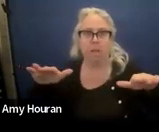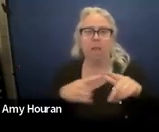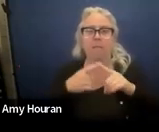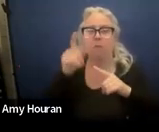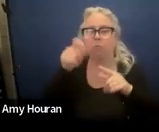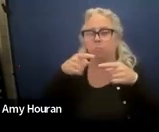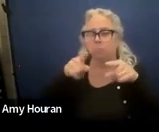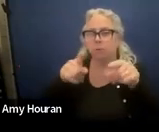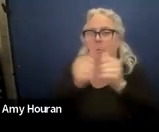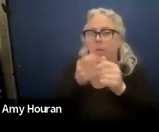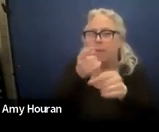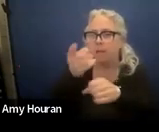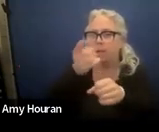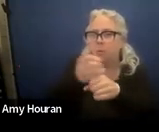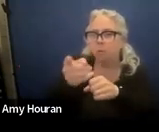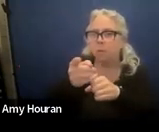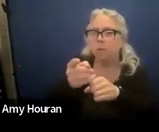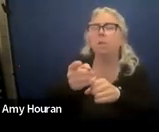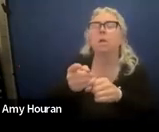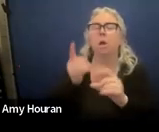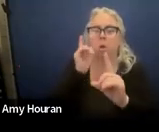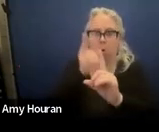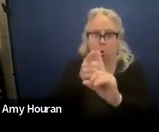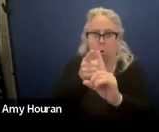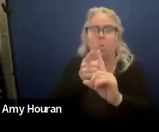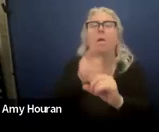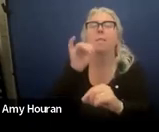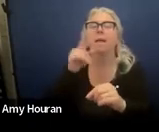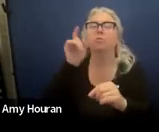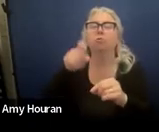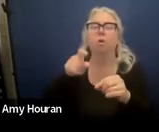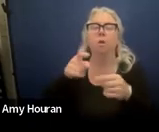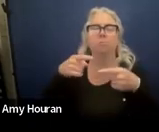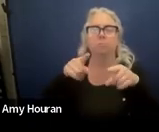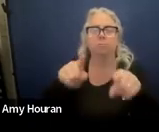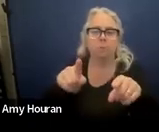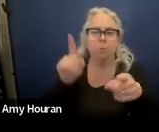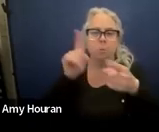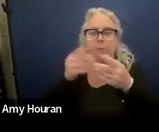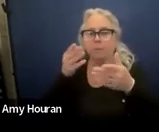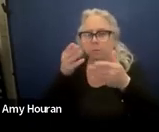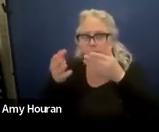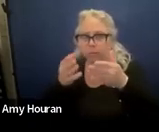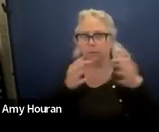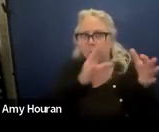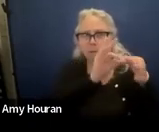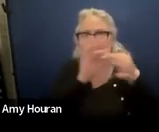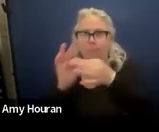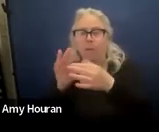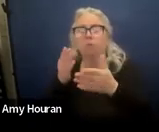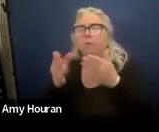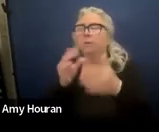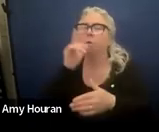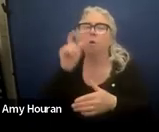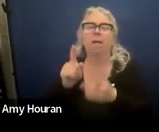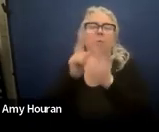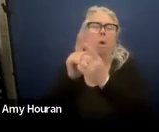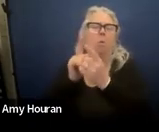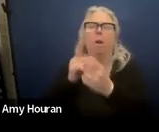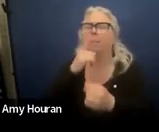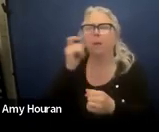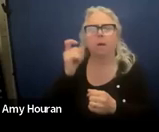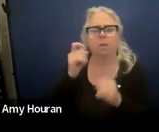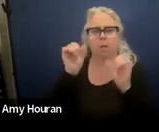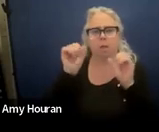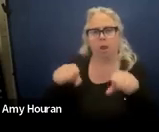aligned to an annual goal and those should be aligned to services so the services don't need to be one-to-one because we could have